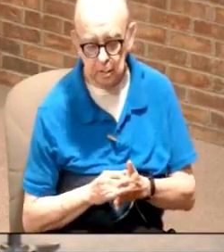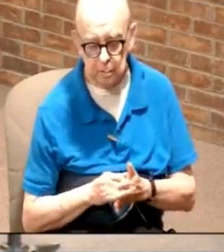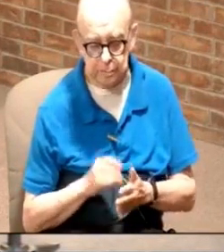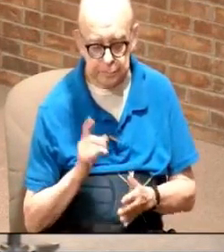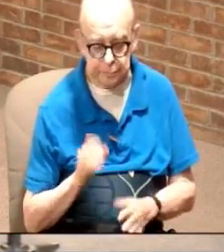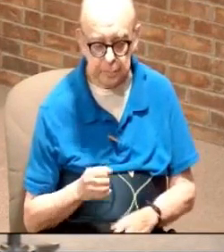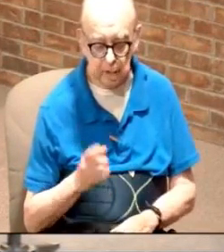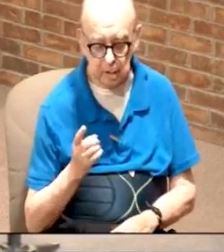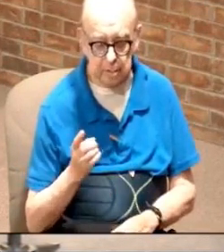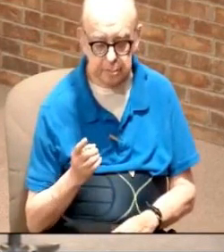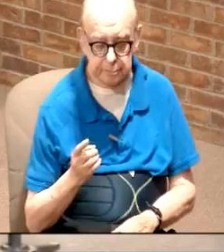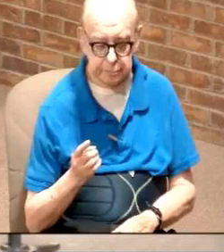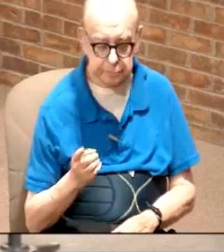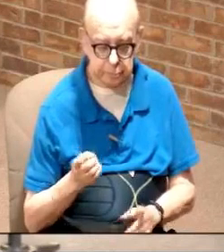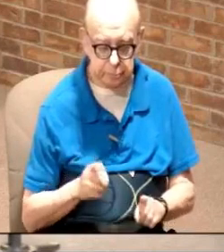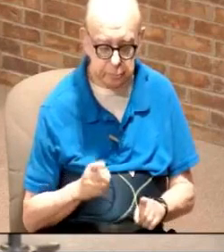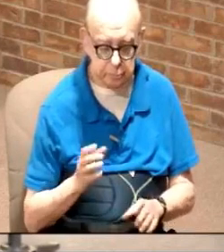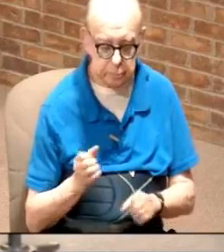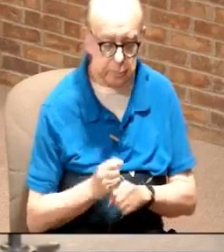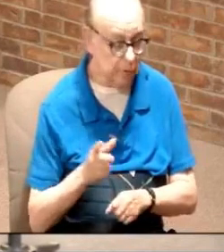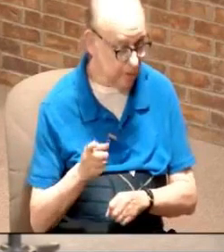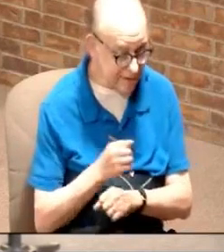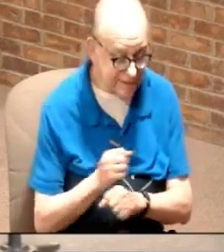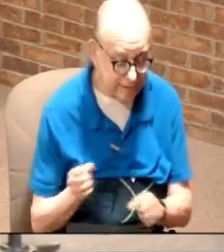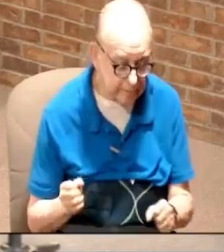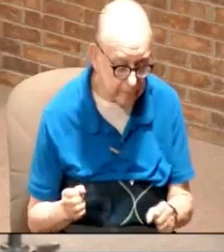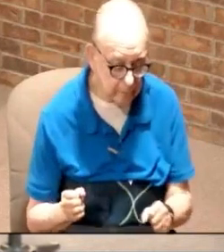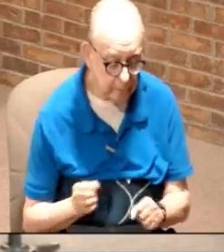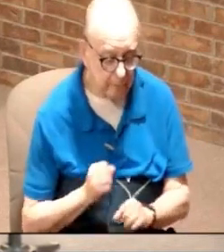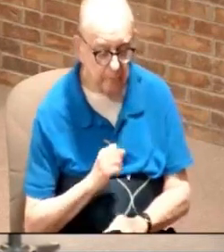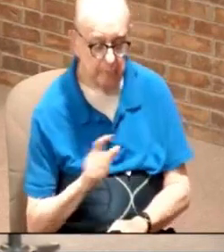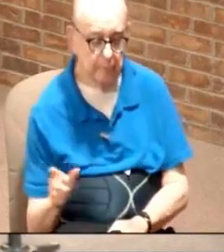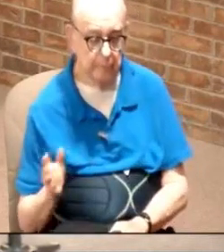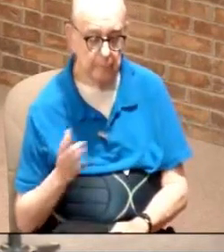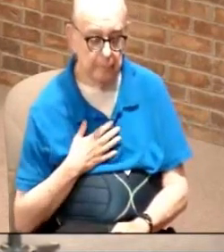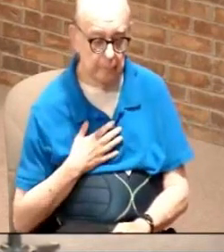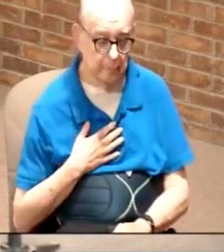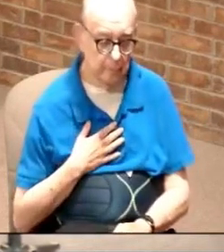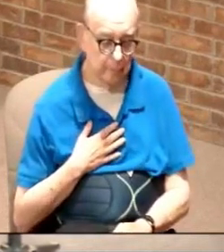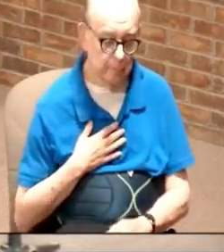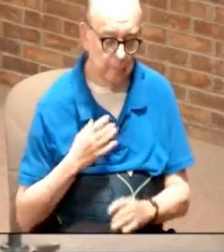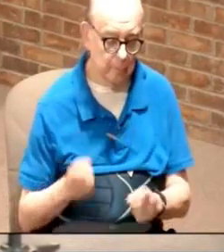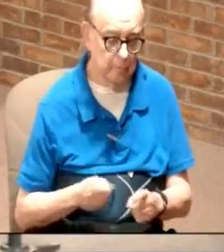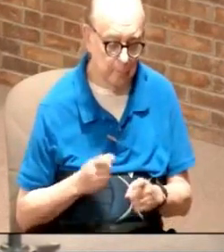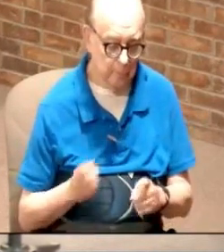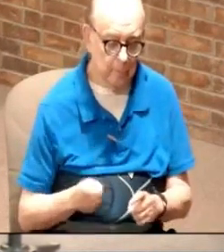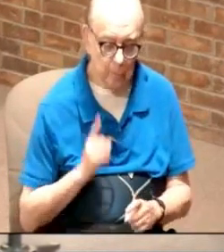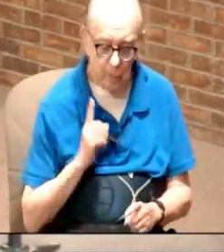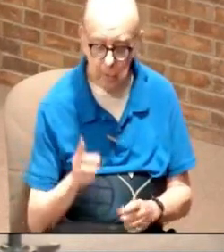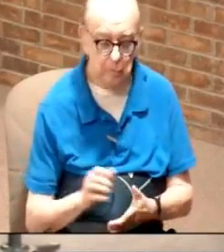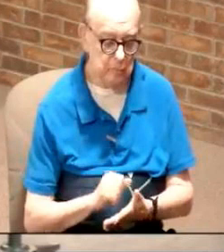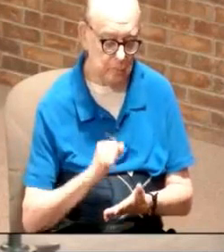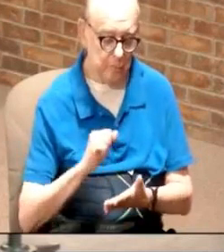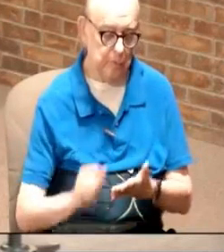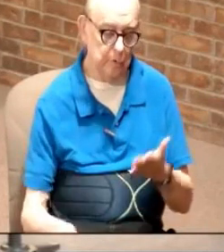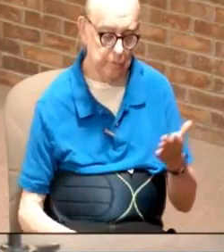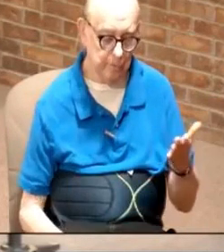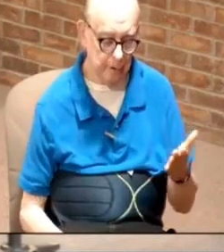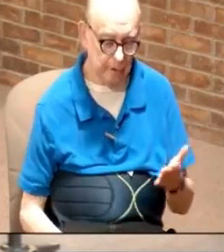you need to understand when you got saved all my sins were washed away